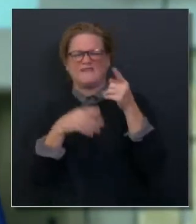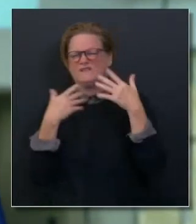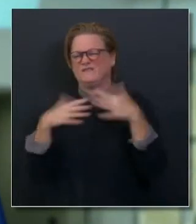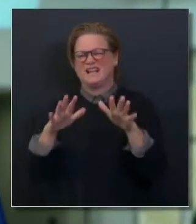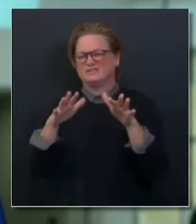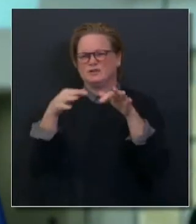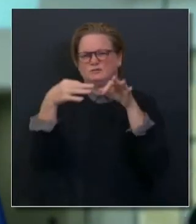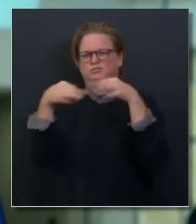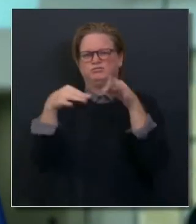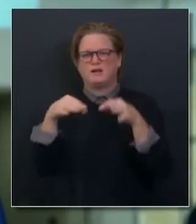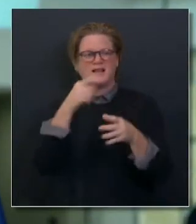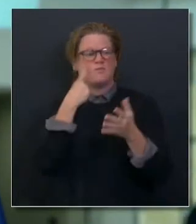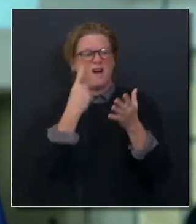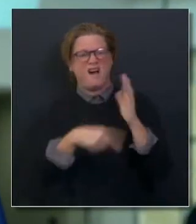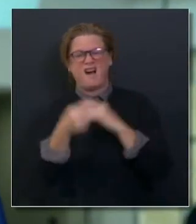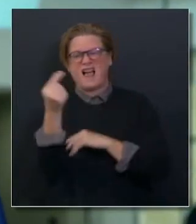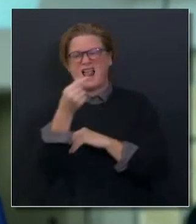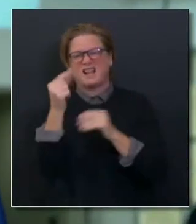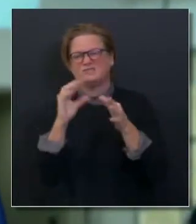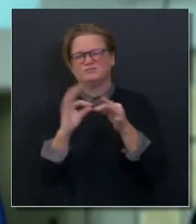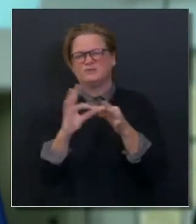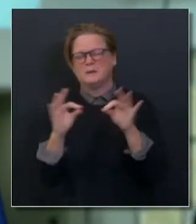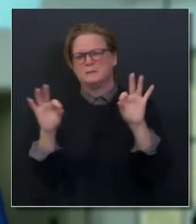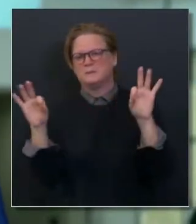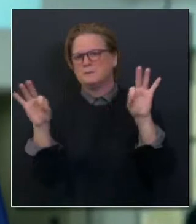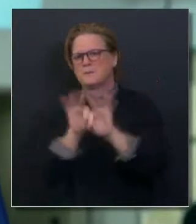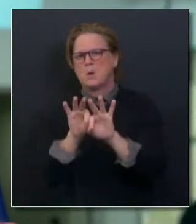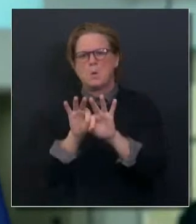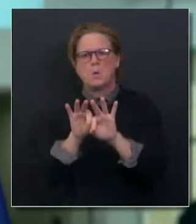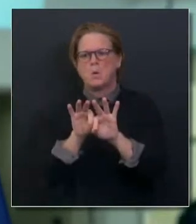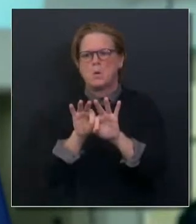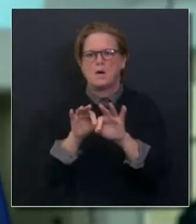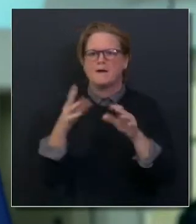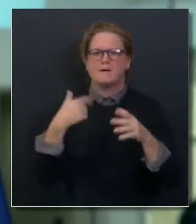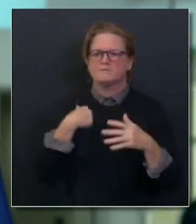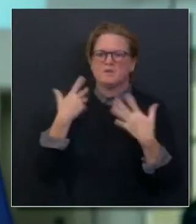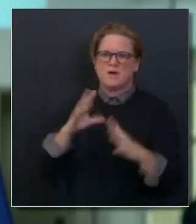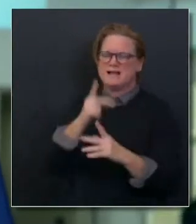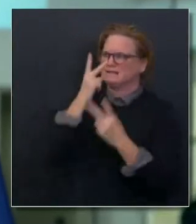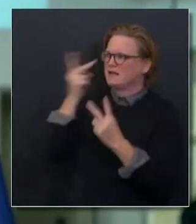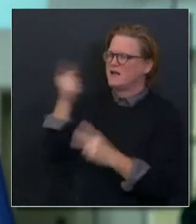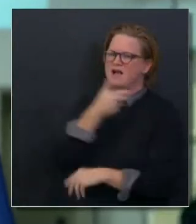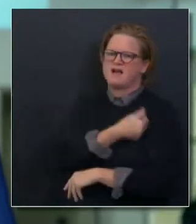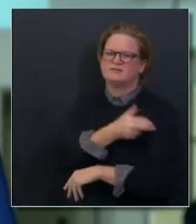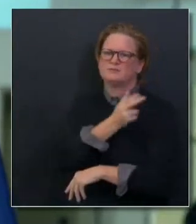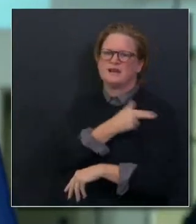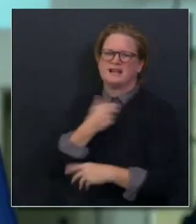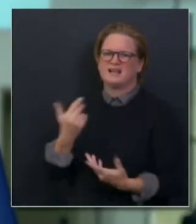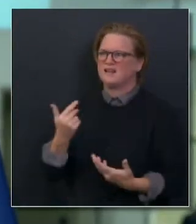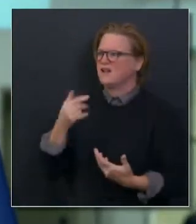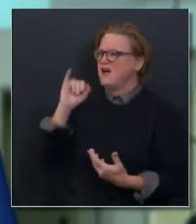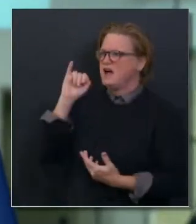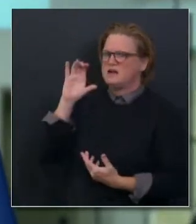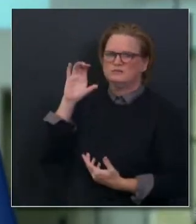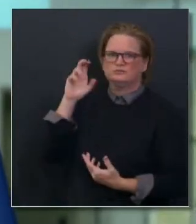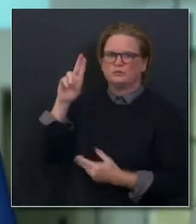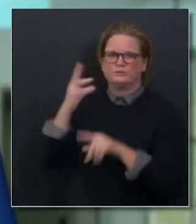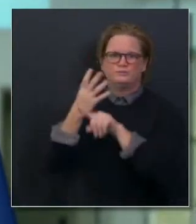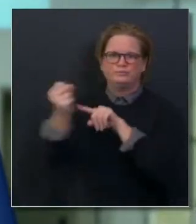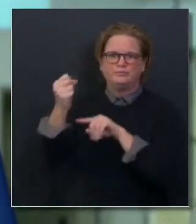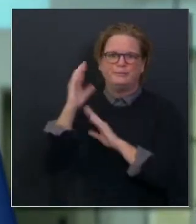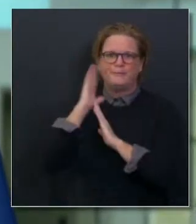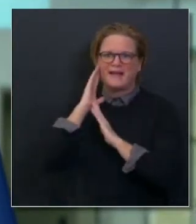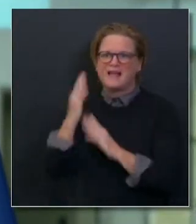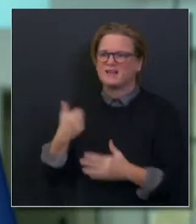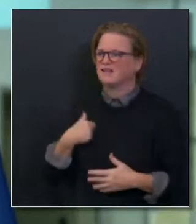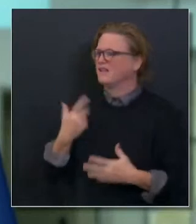residual, which is the impact on the hospitals and the ICUs, and that's that long tail or medium-term tail that we're concerned about